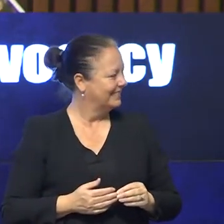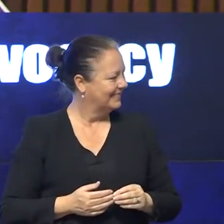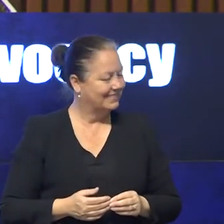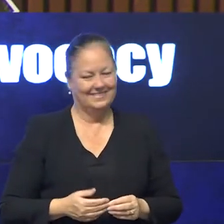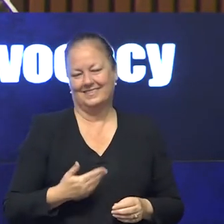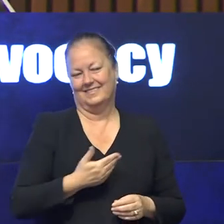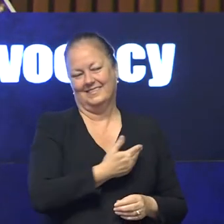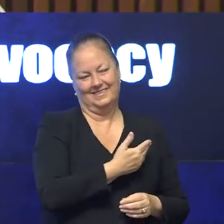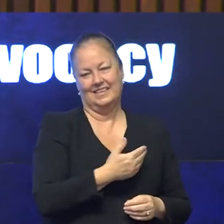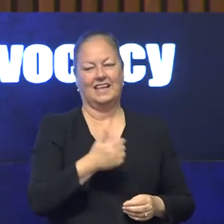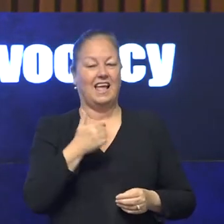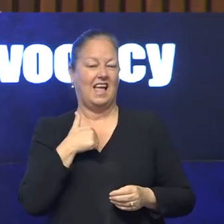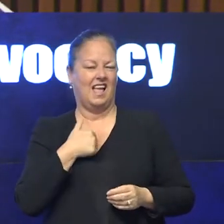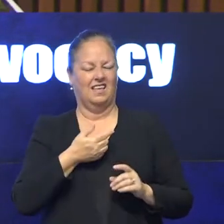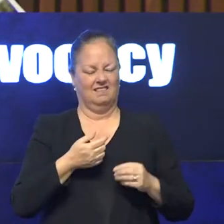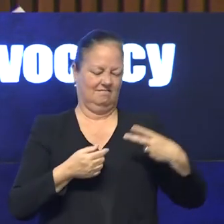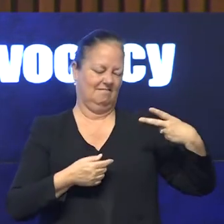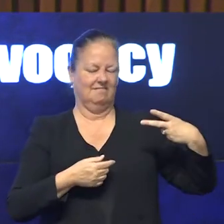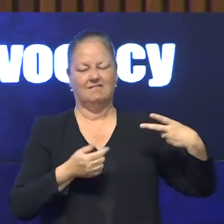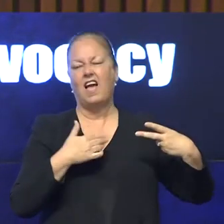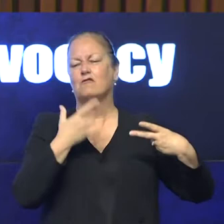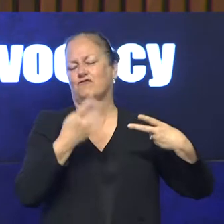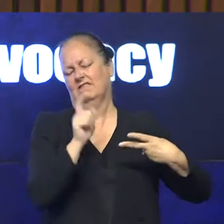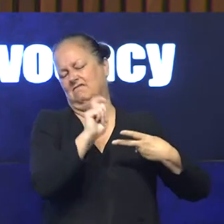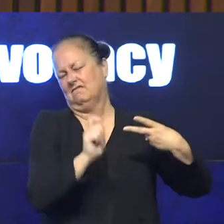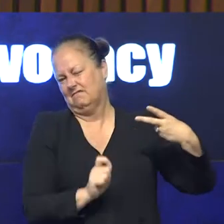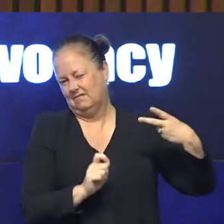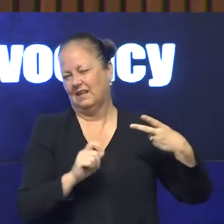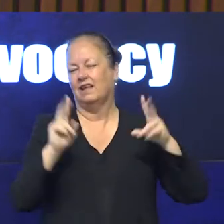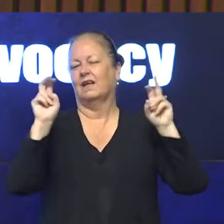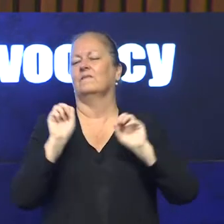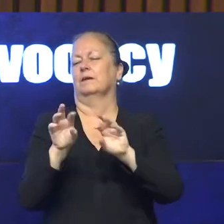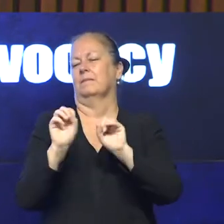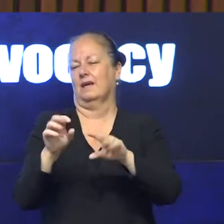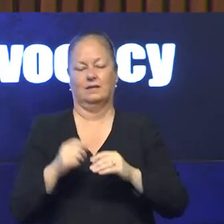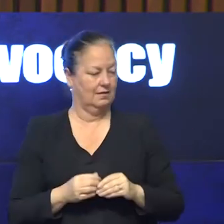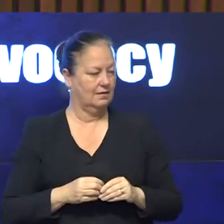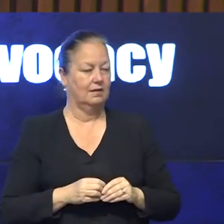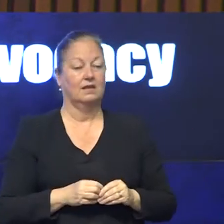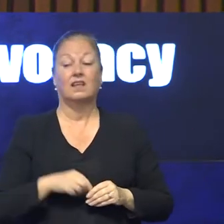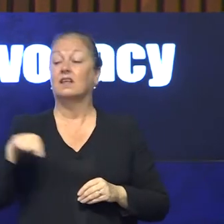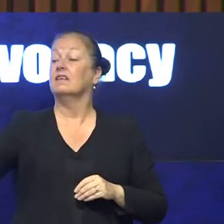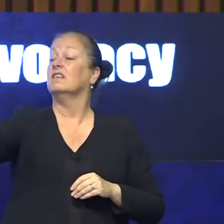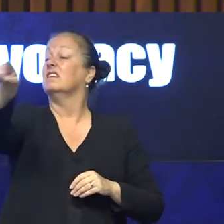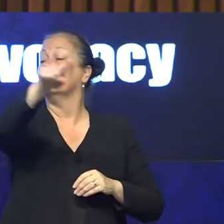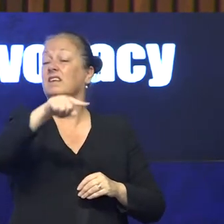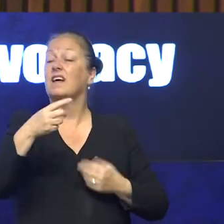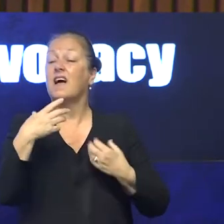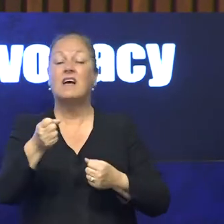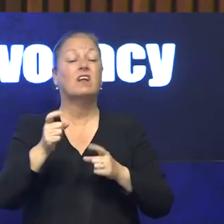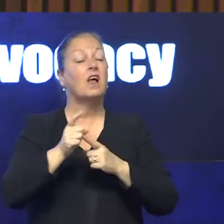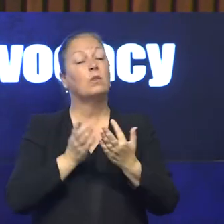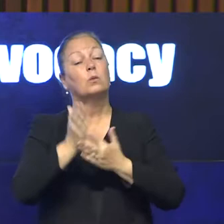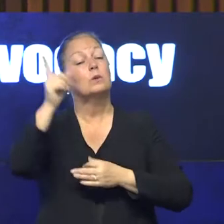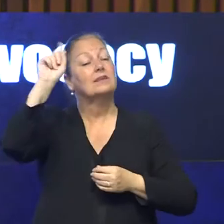These are two I prepared earlier. I'll read the feedback on them already. But they're on your table for you to, throughout the day,